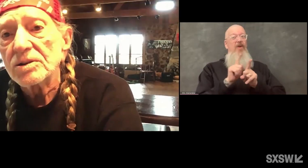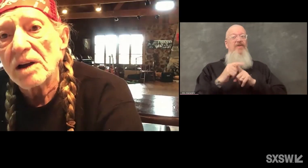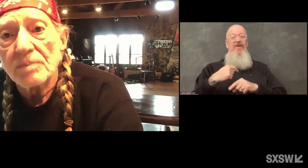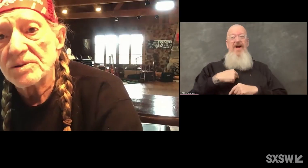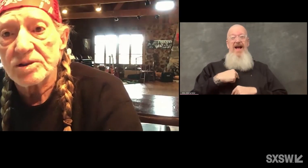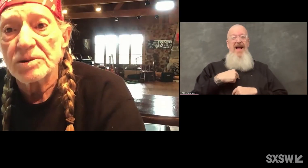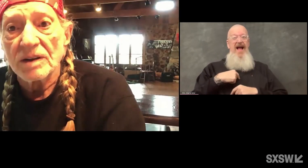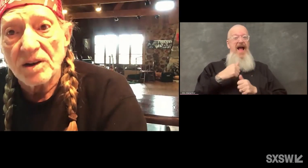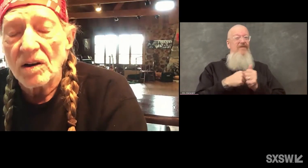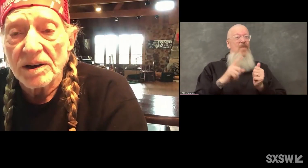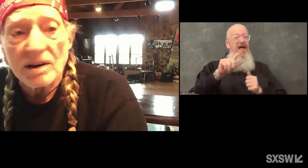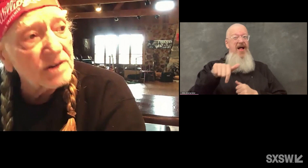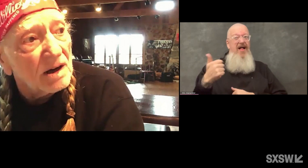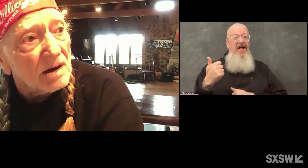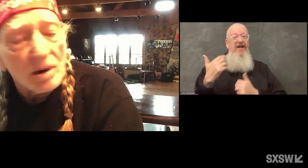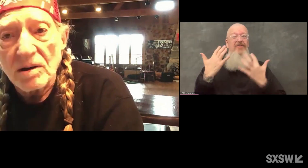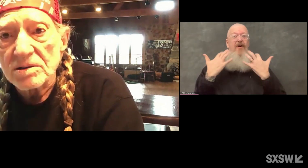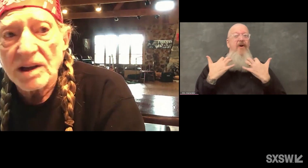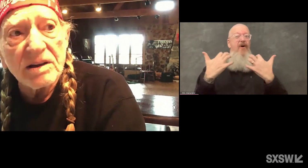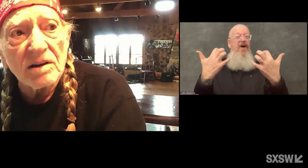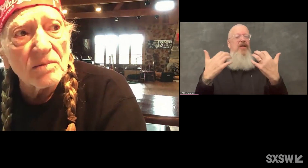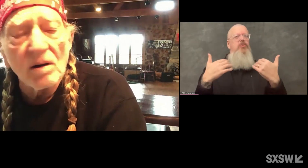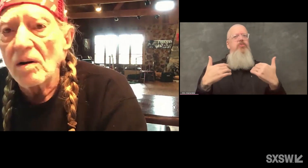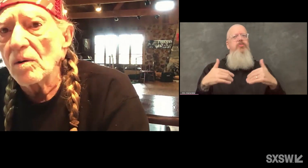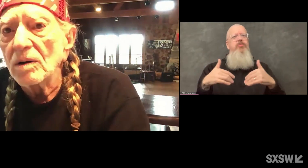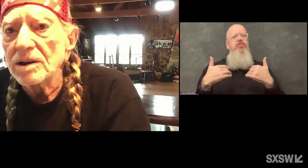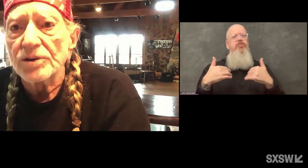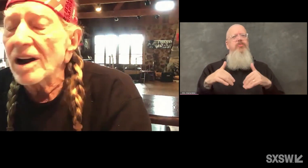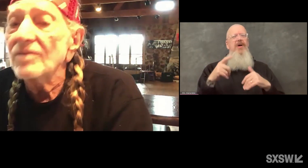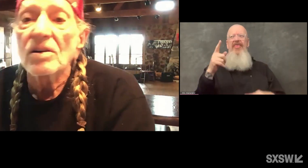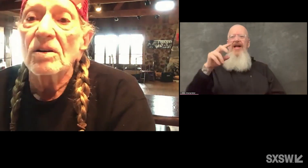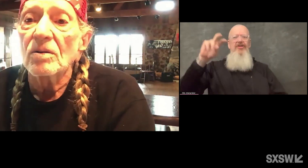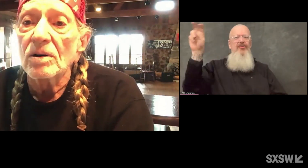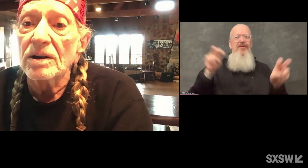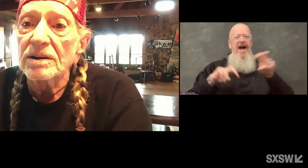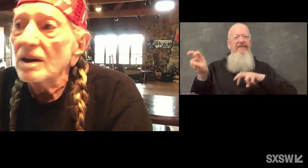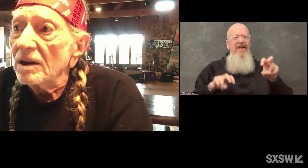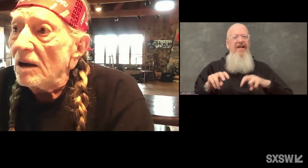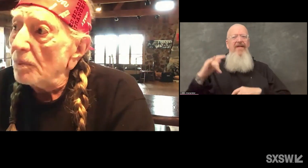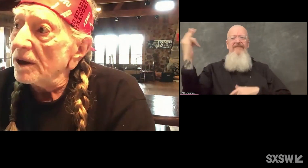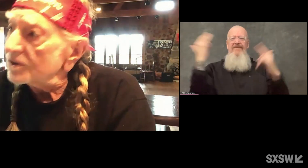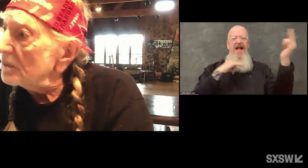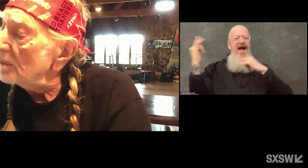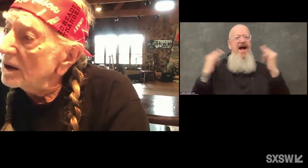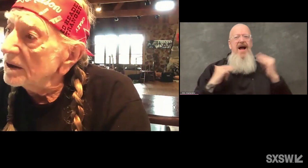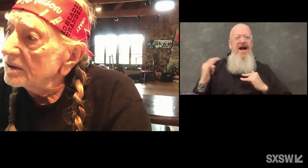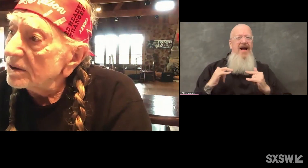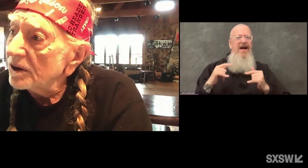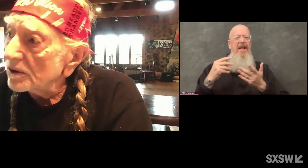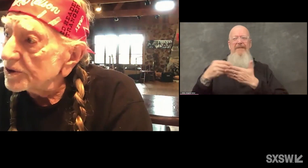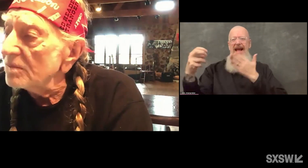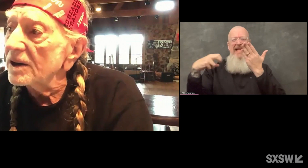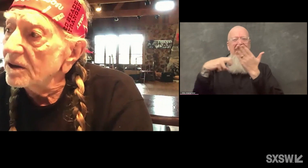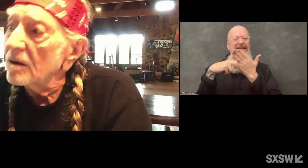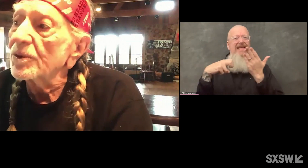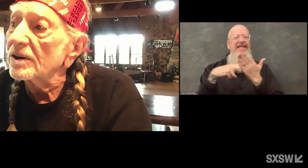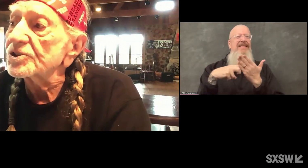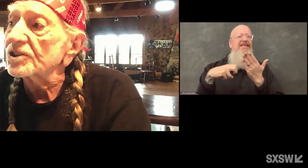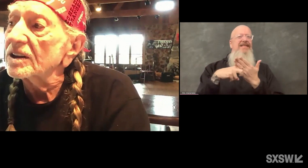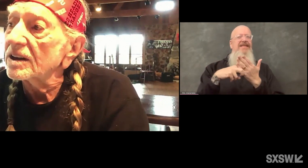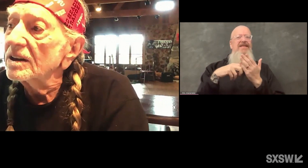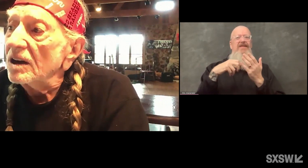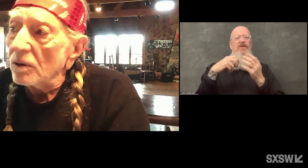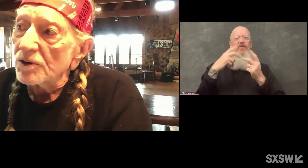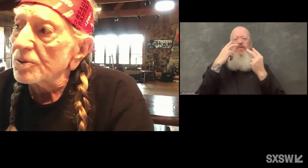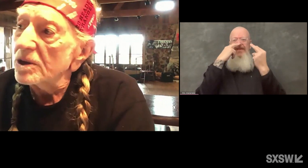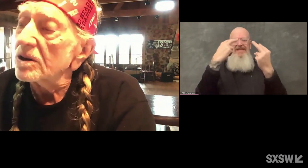else who happens to be in the audience. Because they come a long way, drive a long way, pay some money to hear somebody get up there